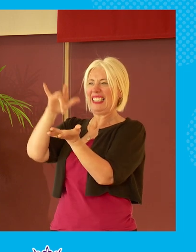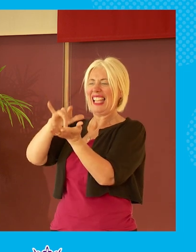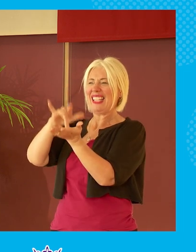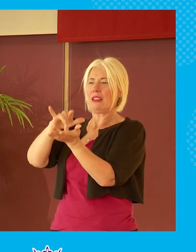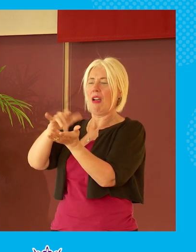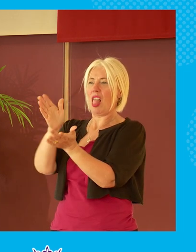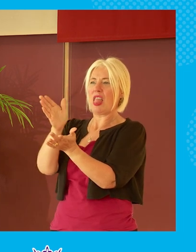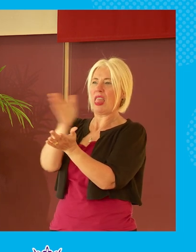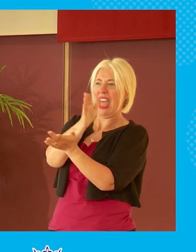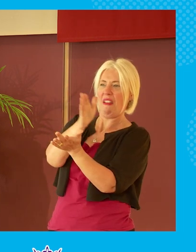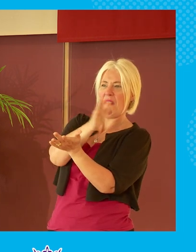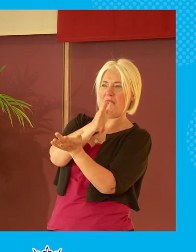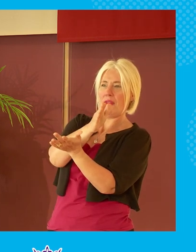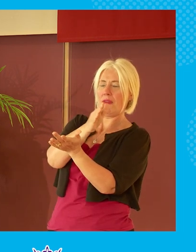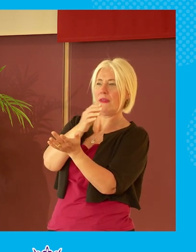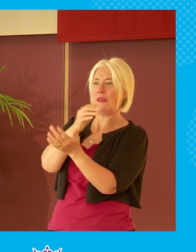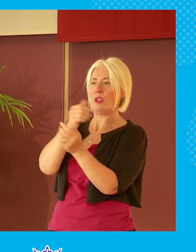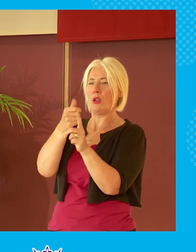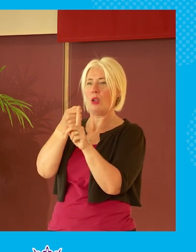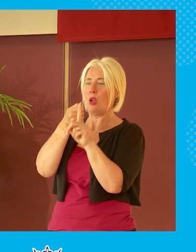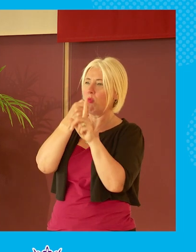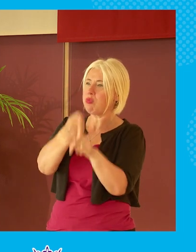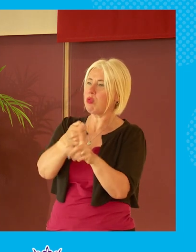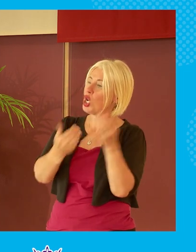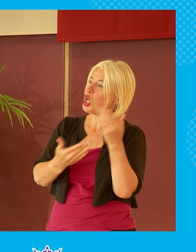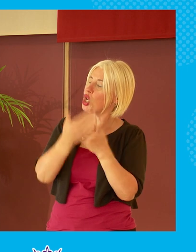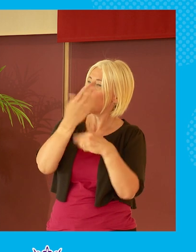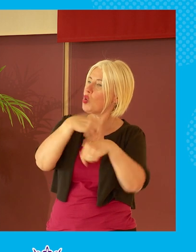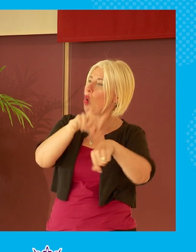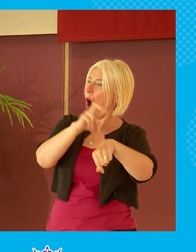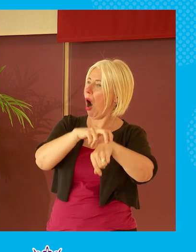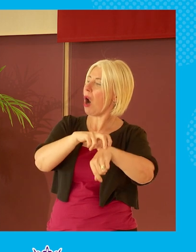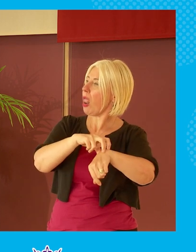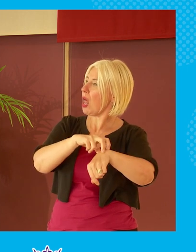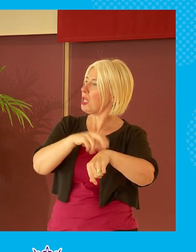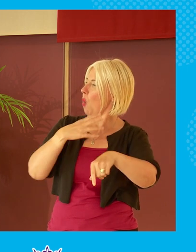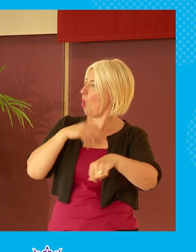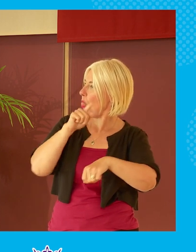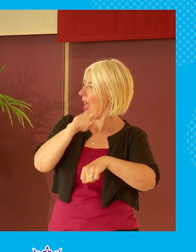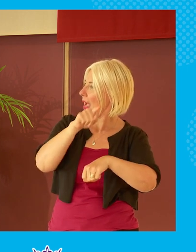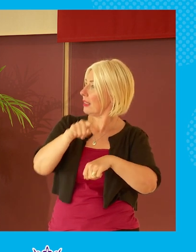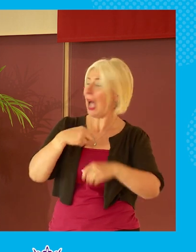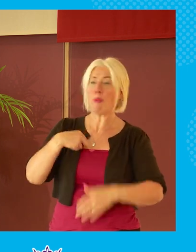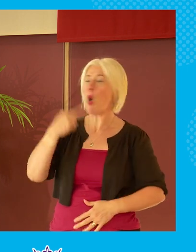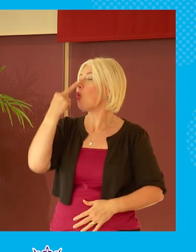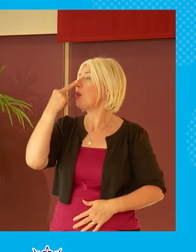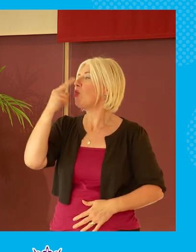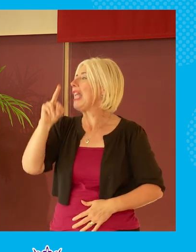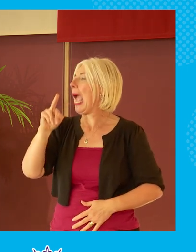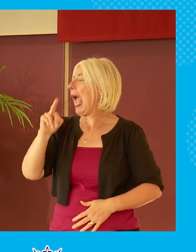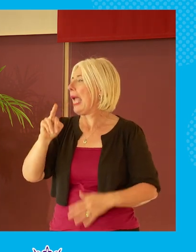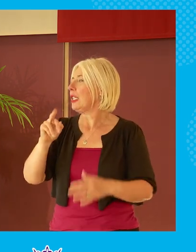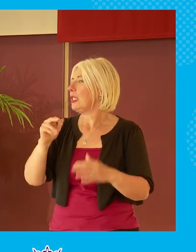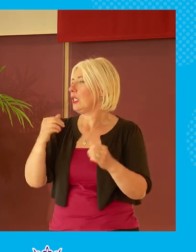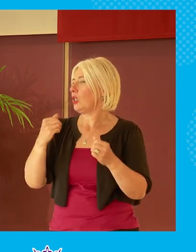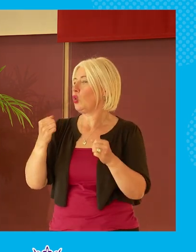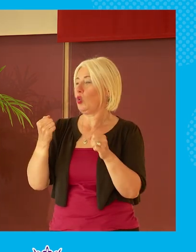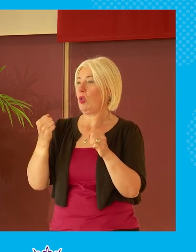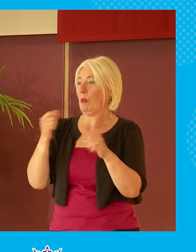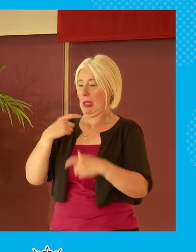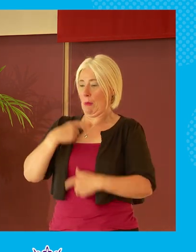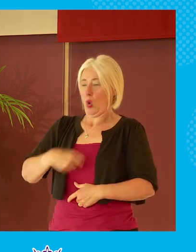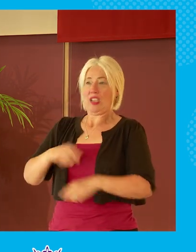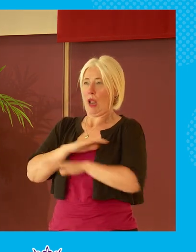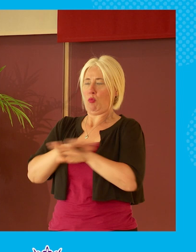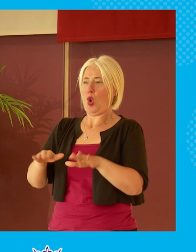um pro new ireland politician you can get votes you know you're not trying to pretend you're something um that that you're not but